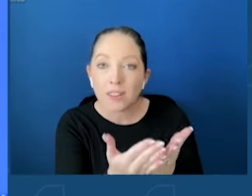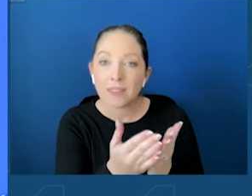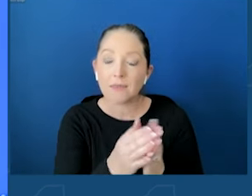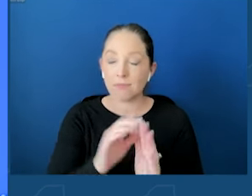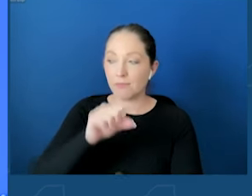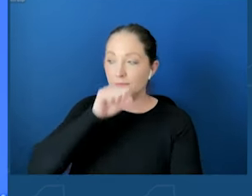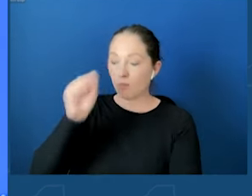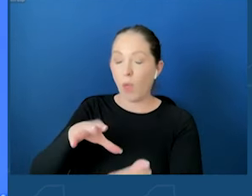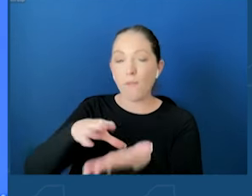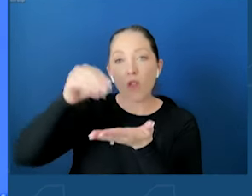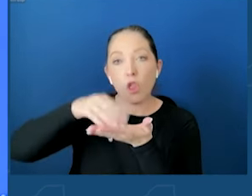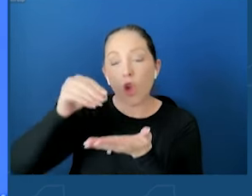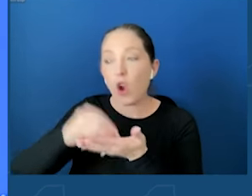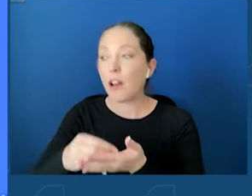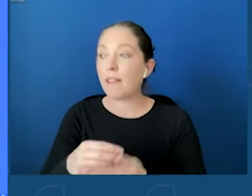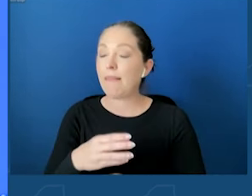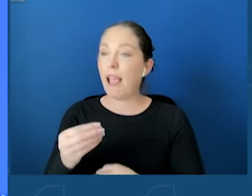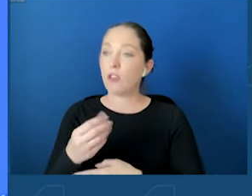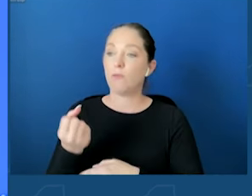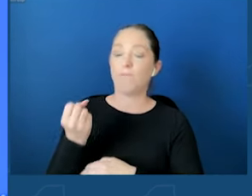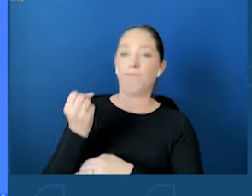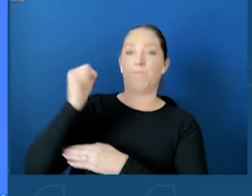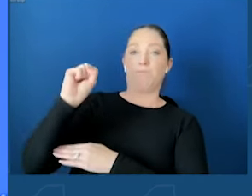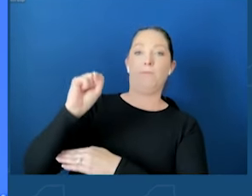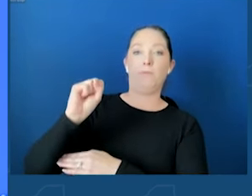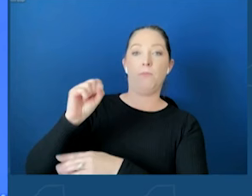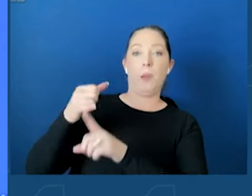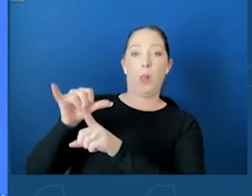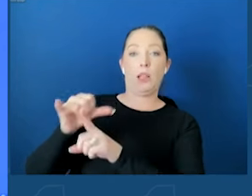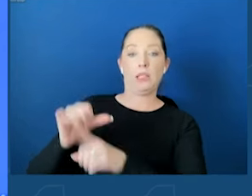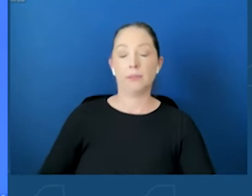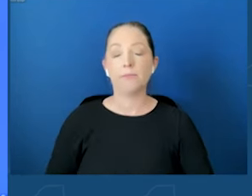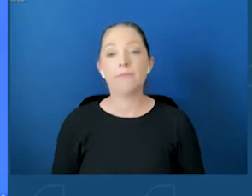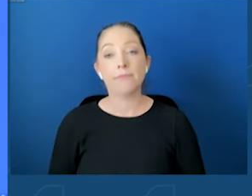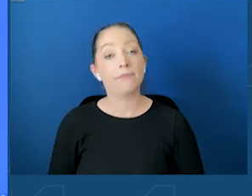up to bullies. So, I thank you. Thank you.